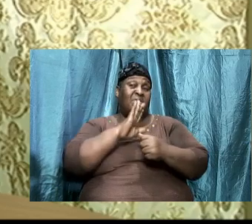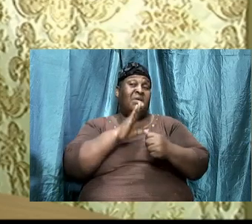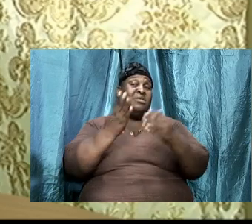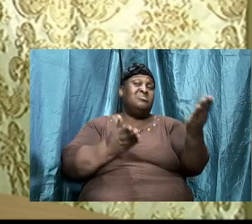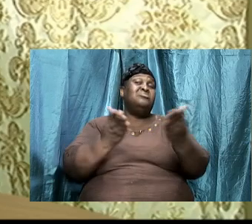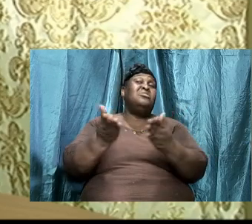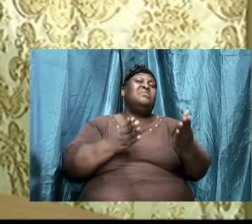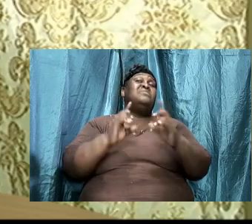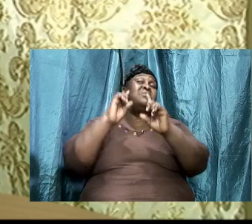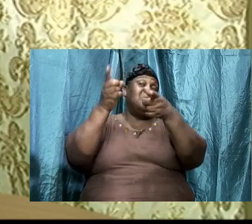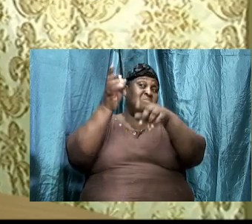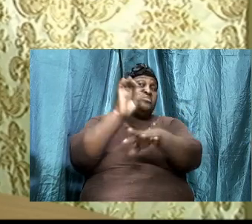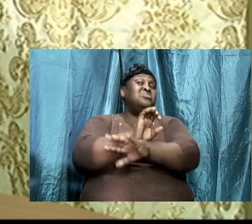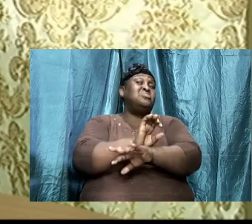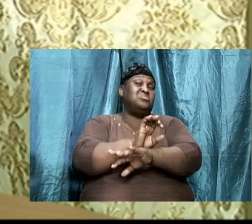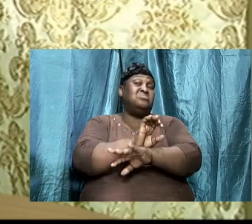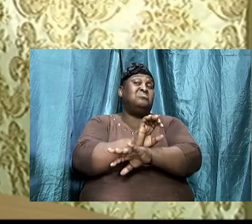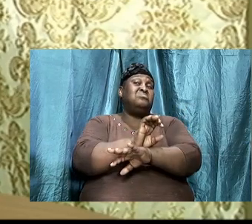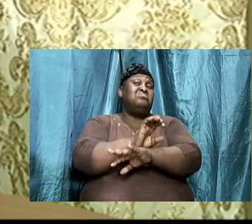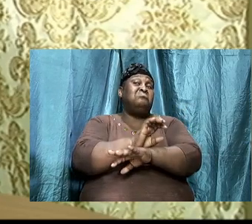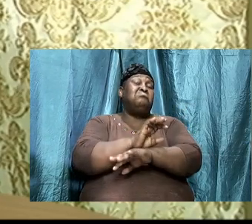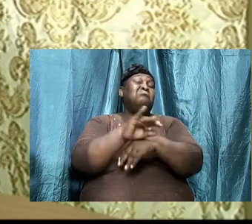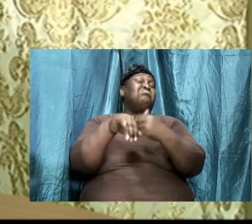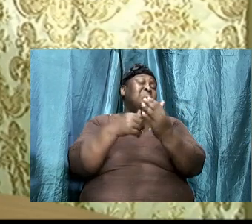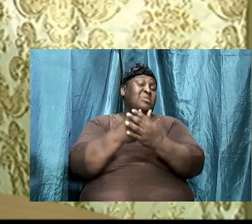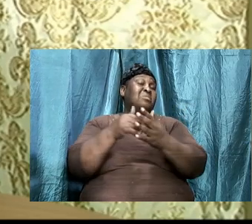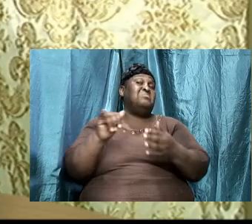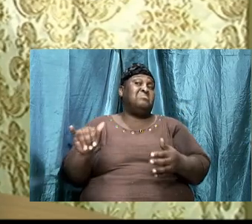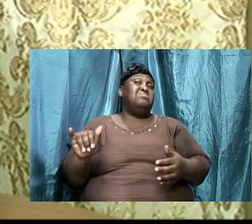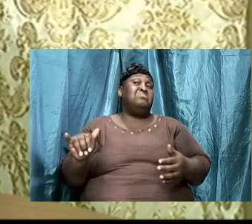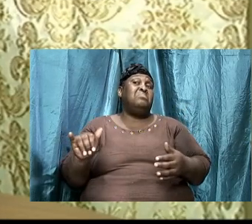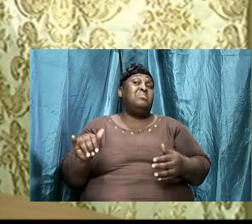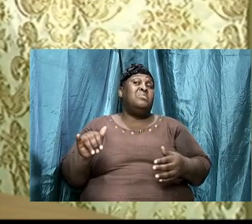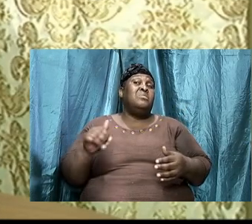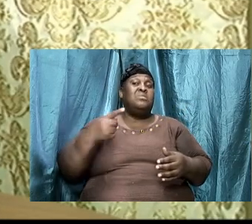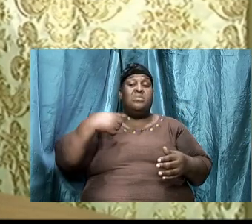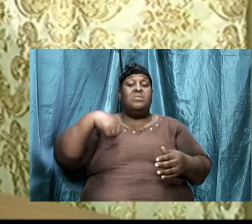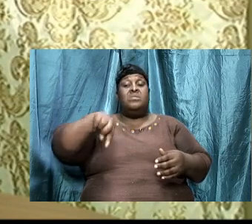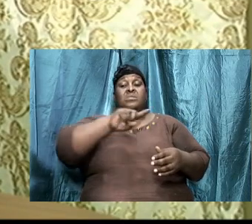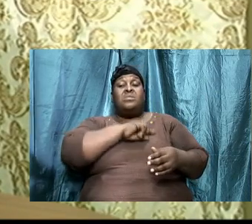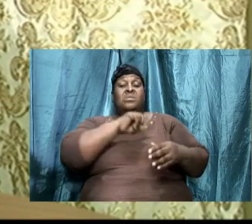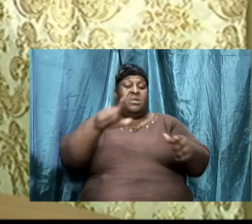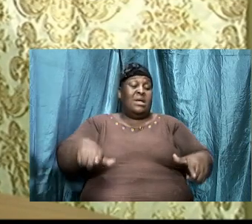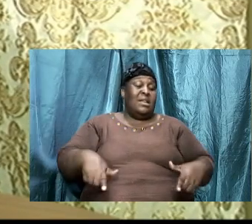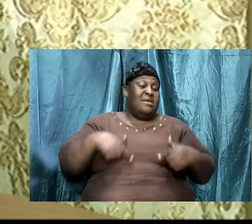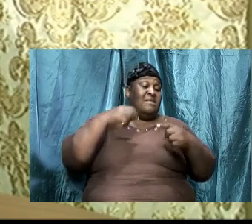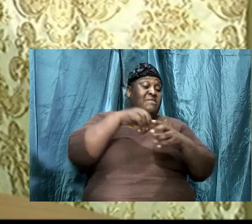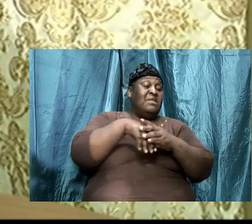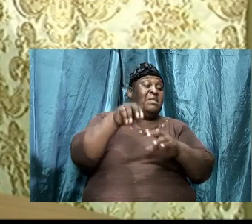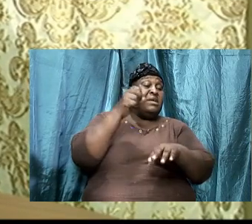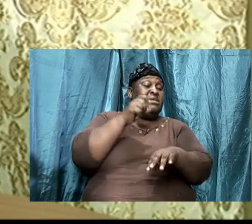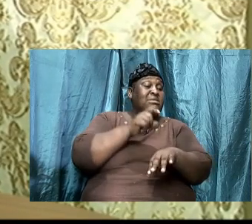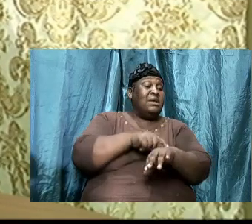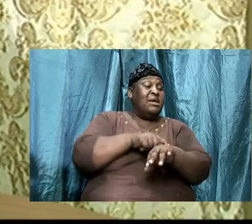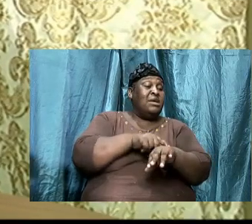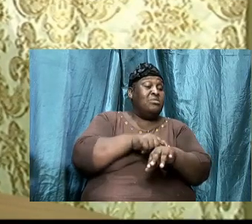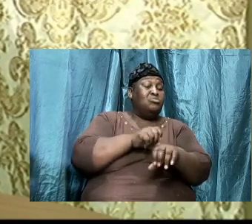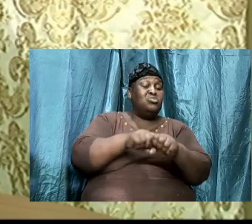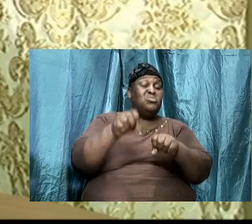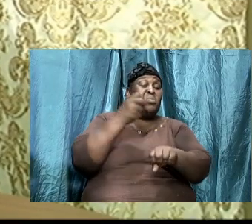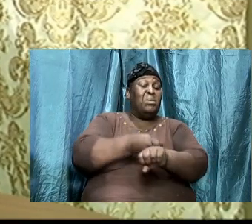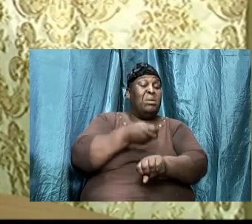I'm going to church, and all of that. Well, we are living in a time right now that is so challenging.